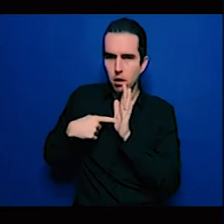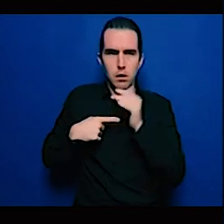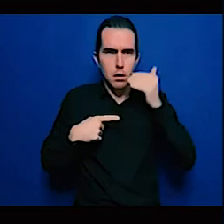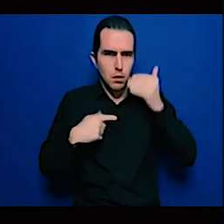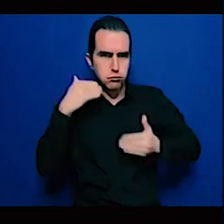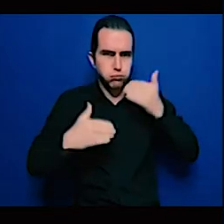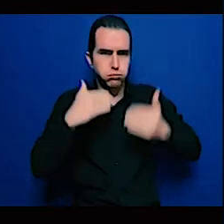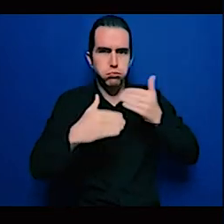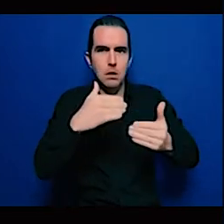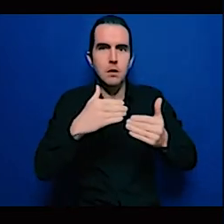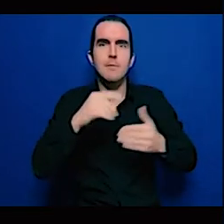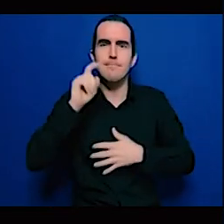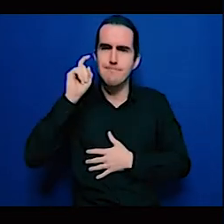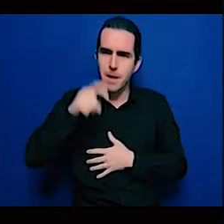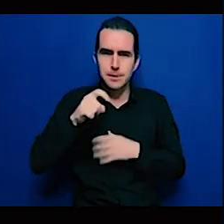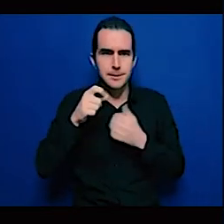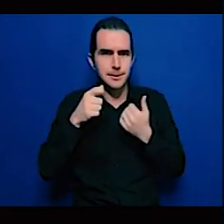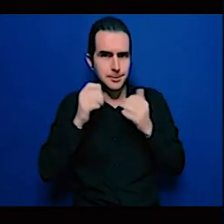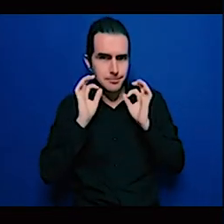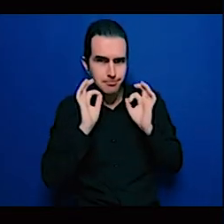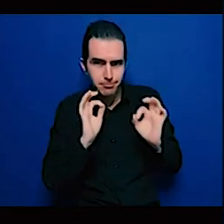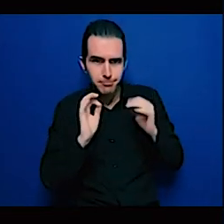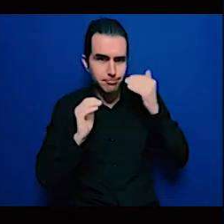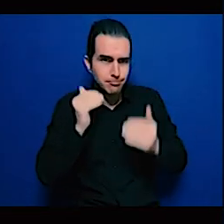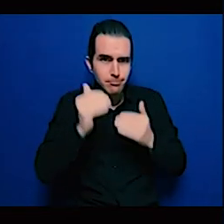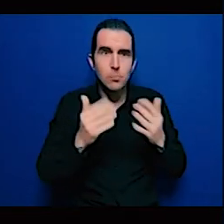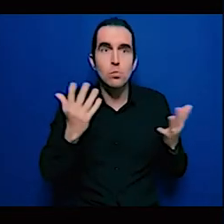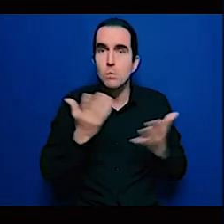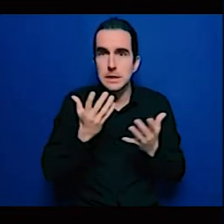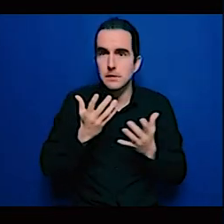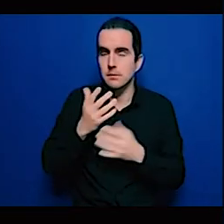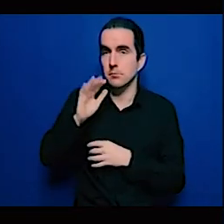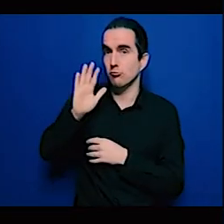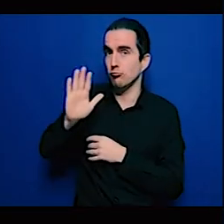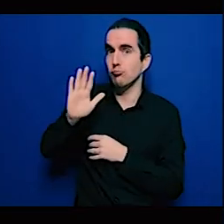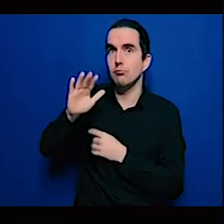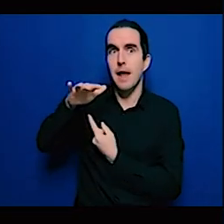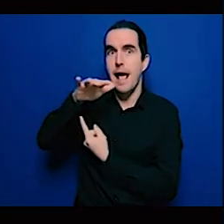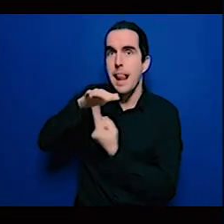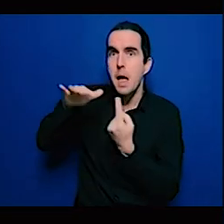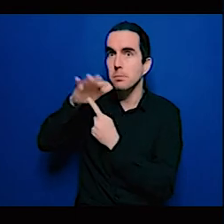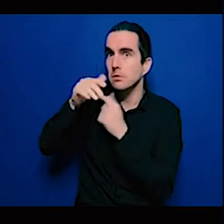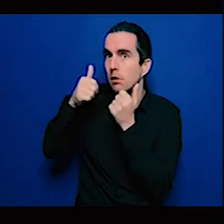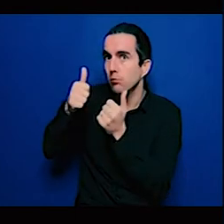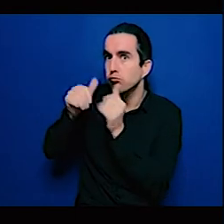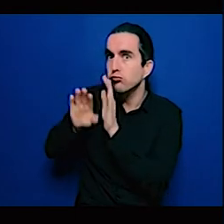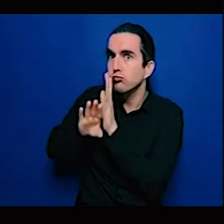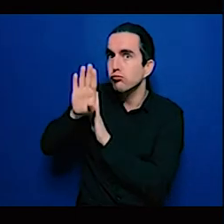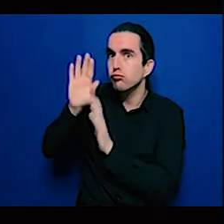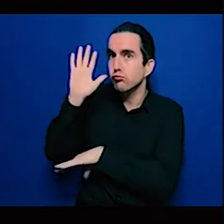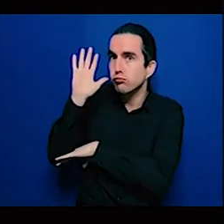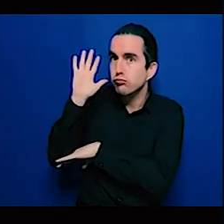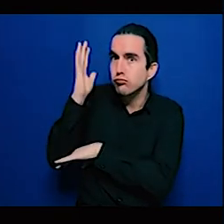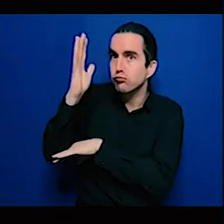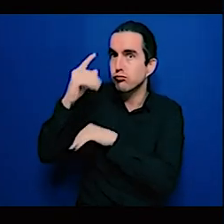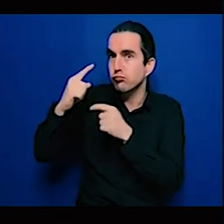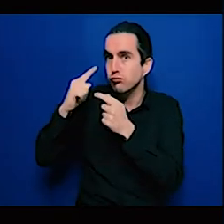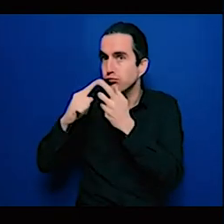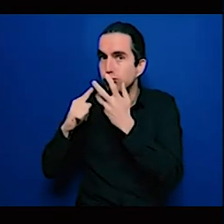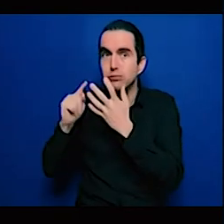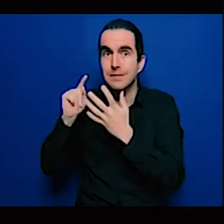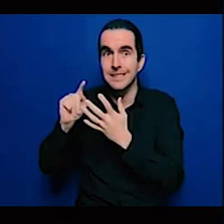then, after that, this accredited entity has to develop bankable projects.